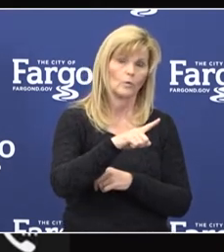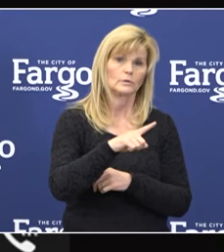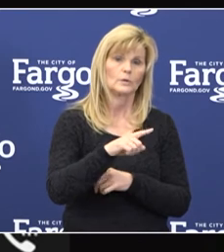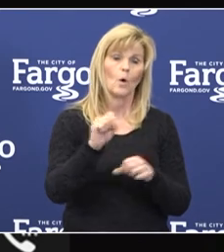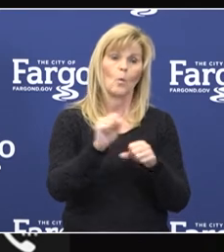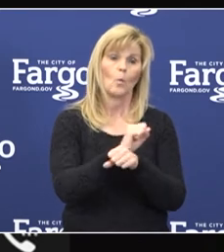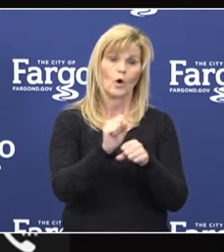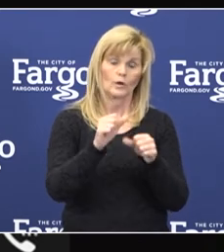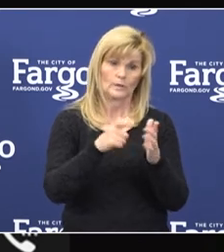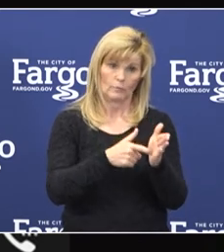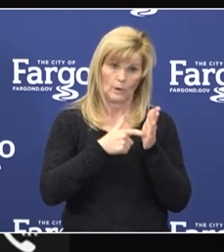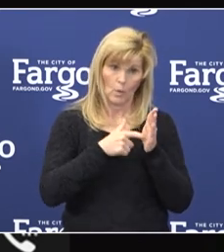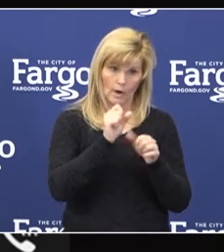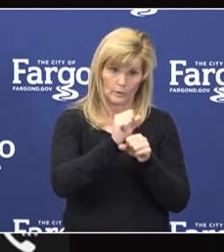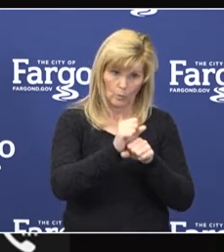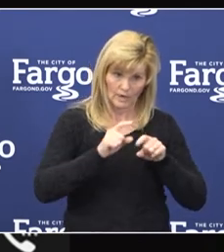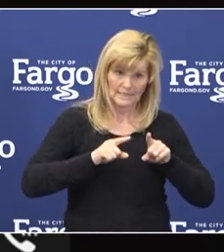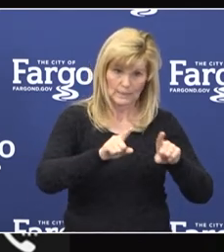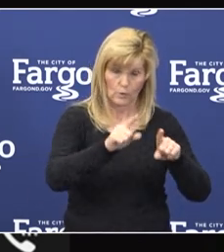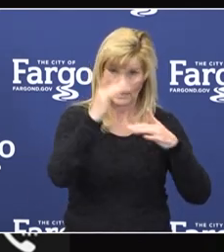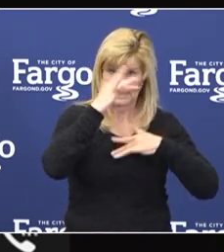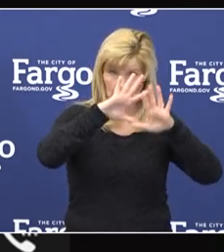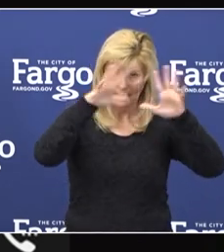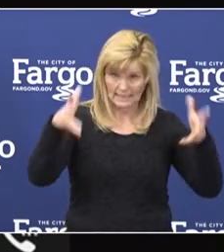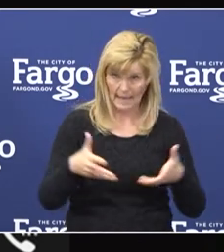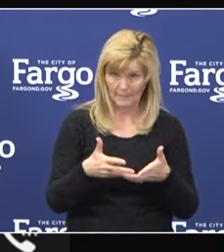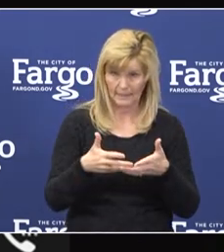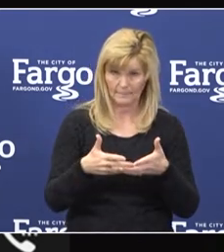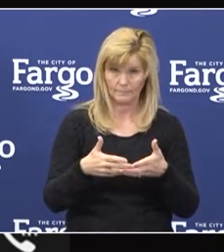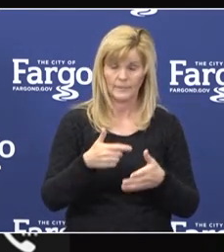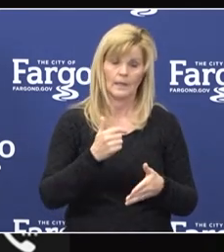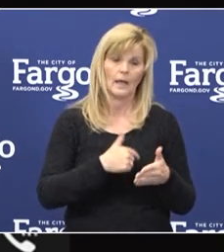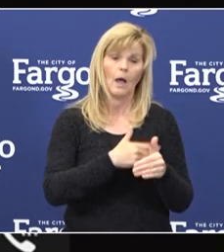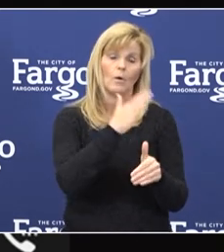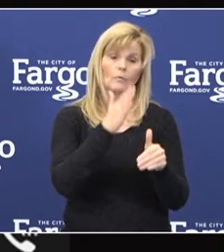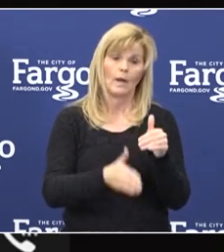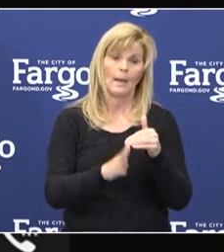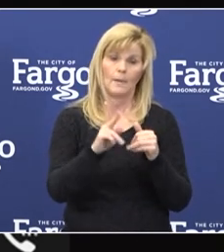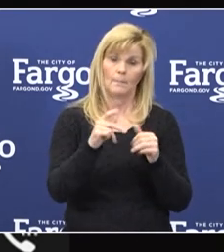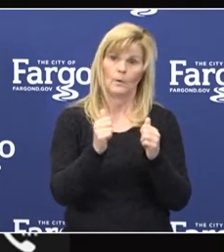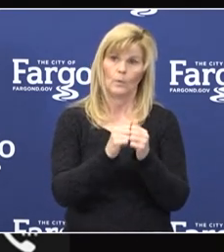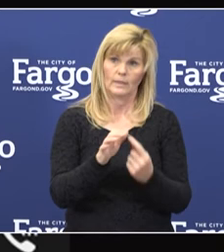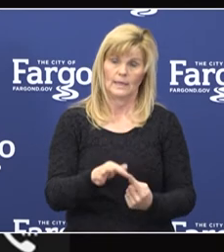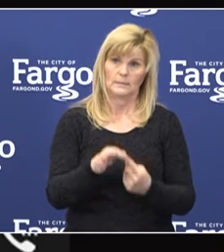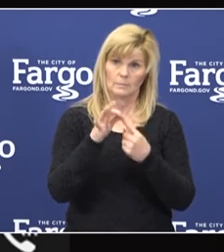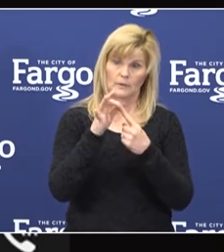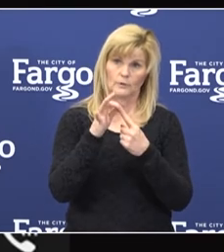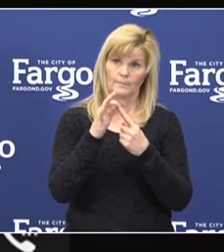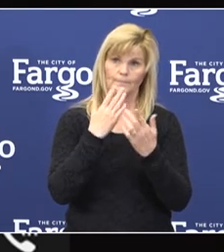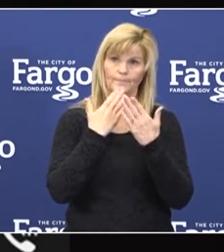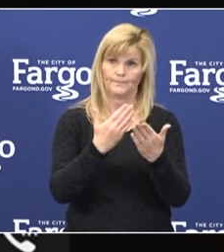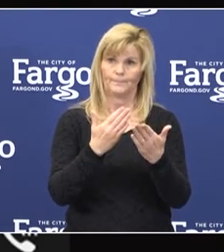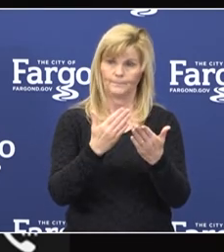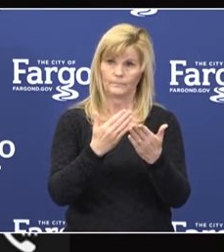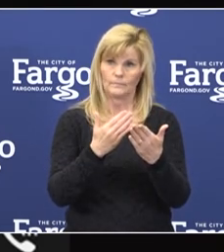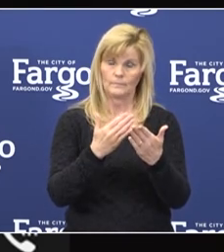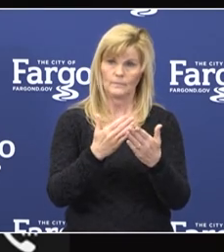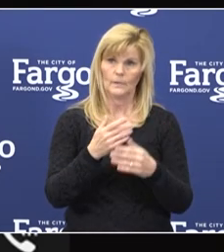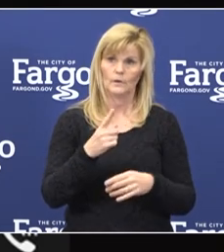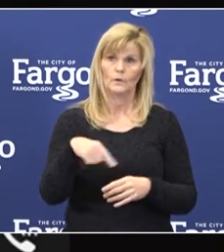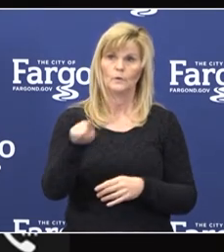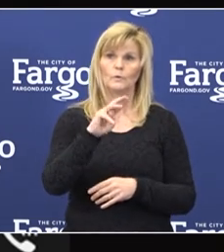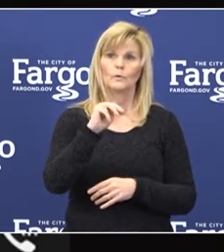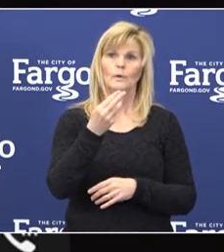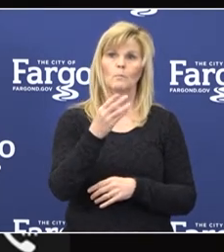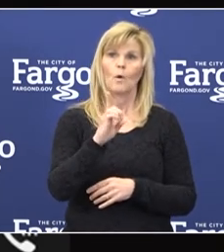on the front lines doing this work. And I'll wrap up with a special thank you and shout-out to the